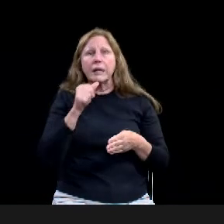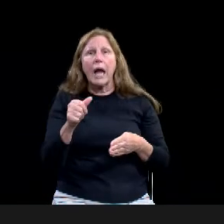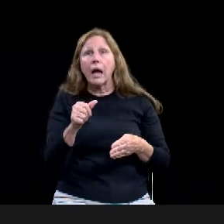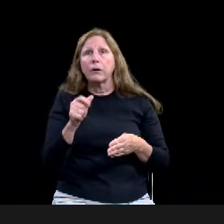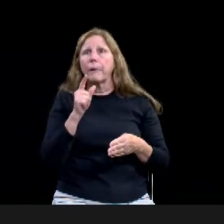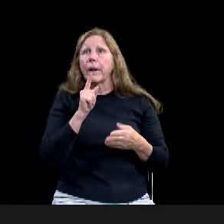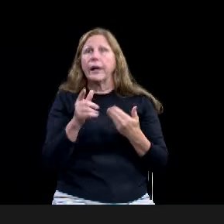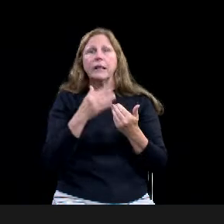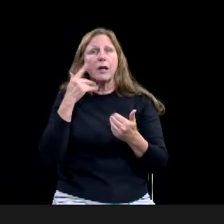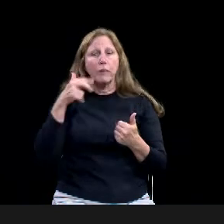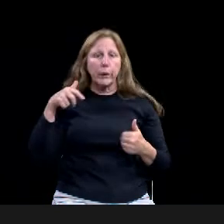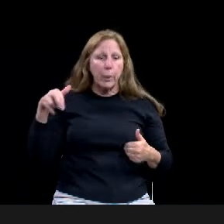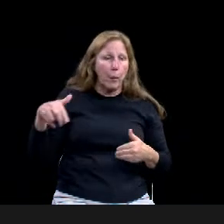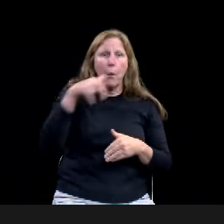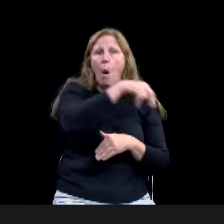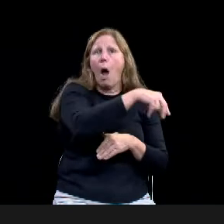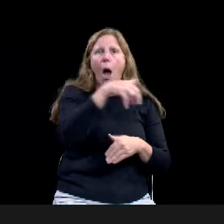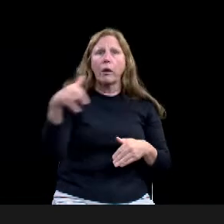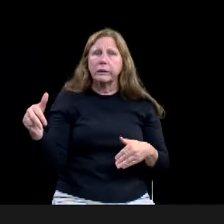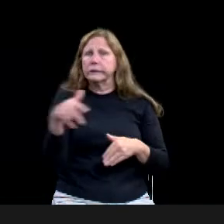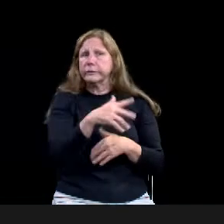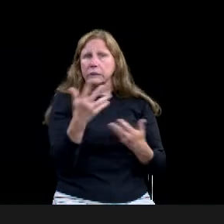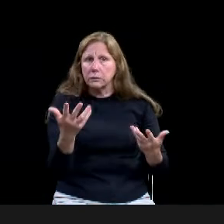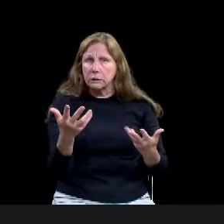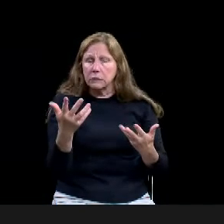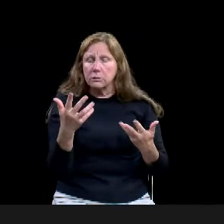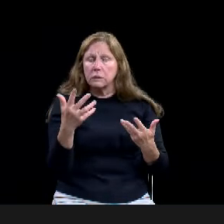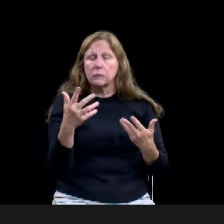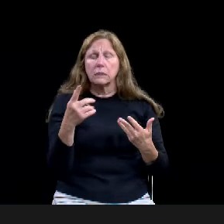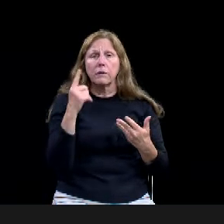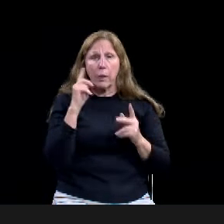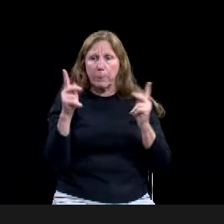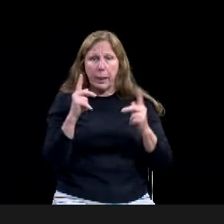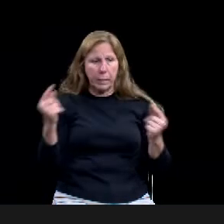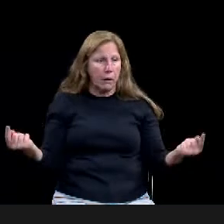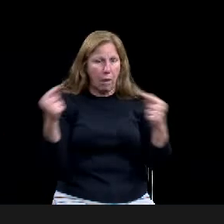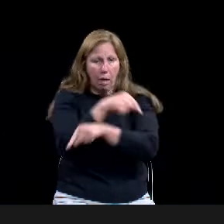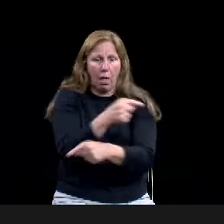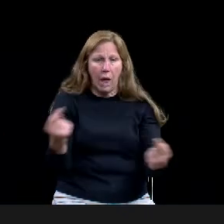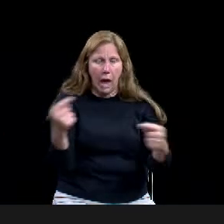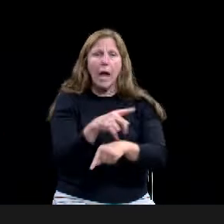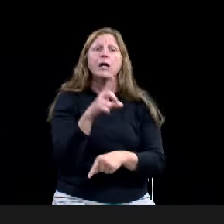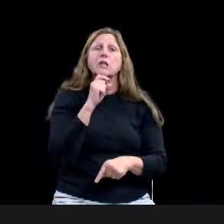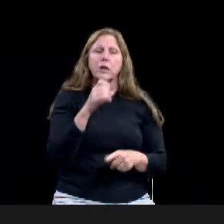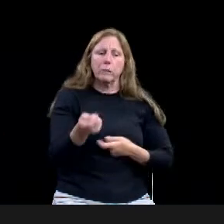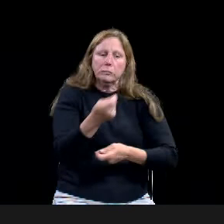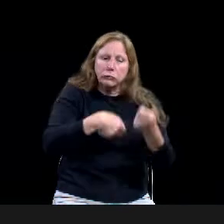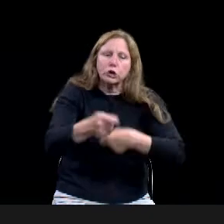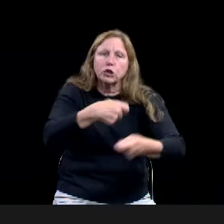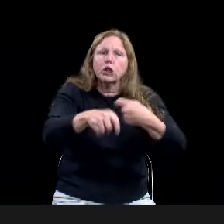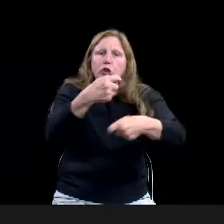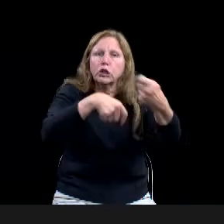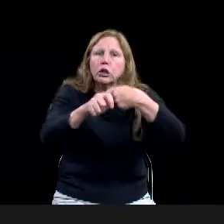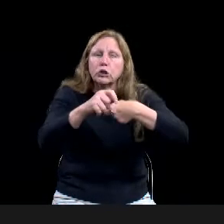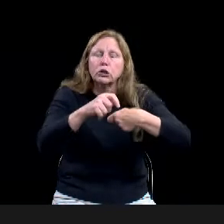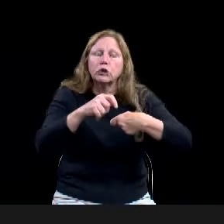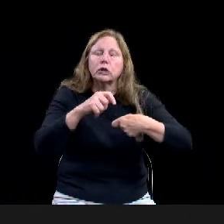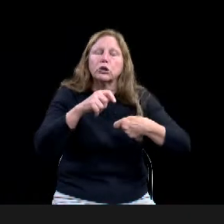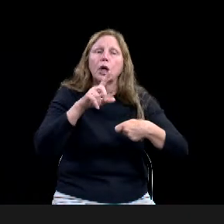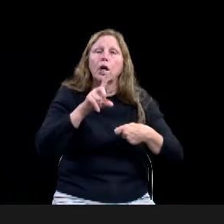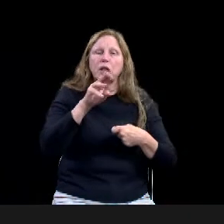section of Dutton, uh, to, to have more of a campus feel like they do on the internal streets and campus